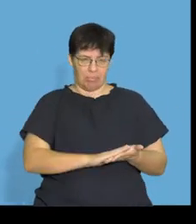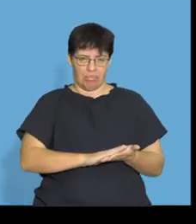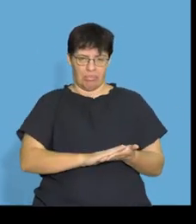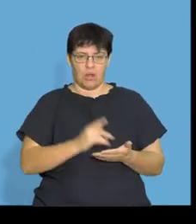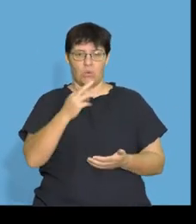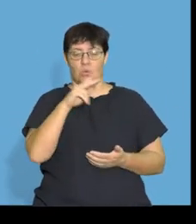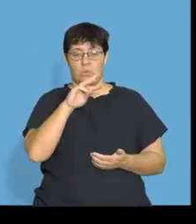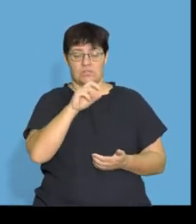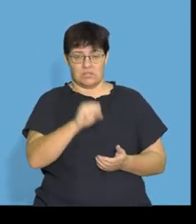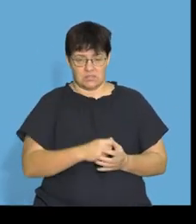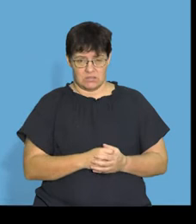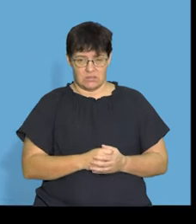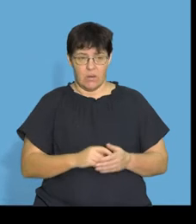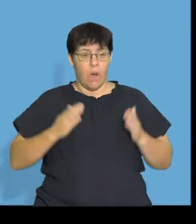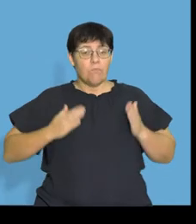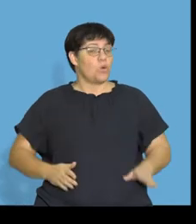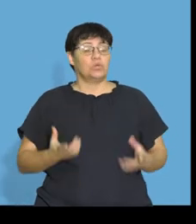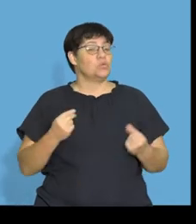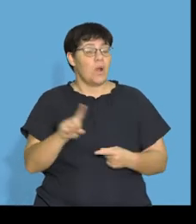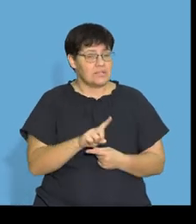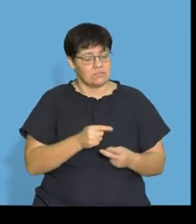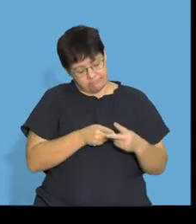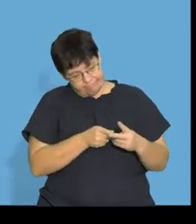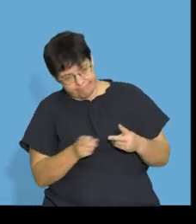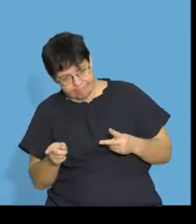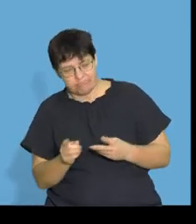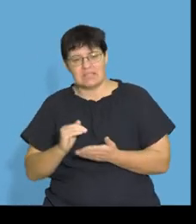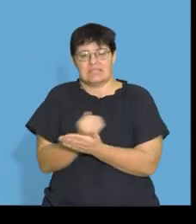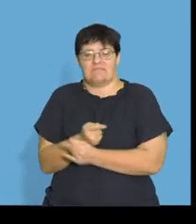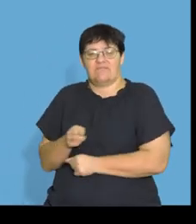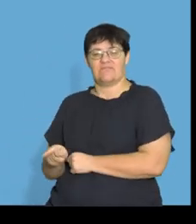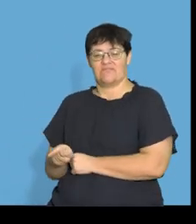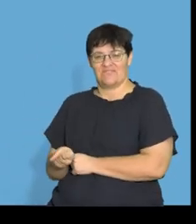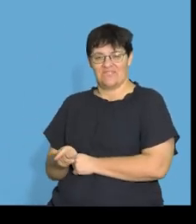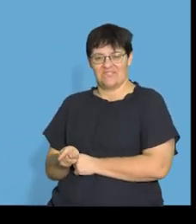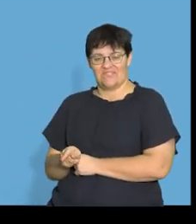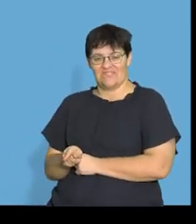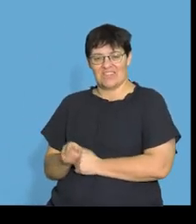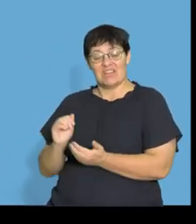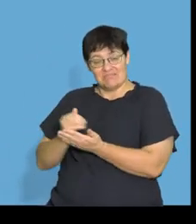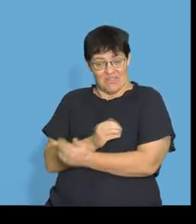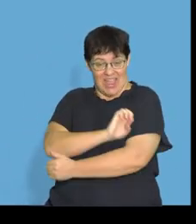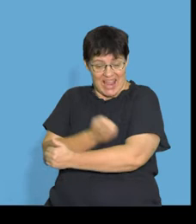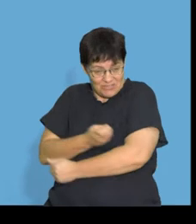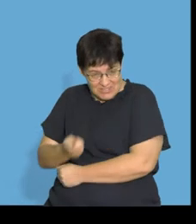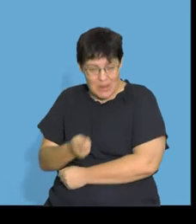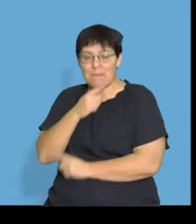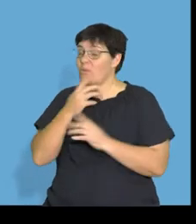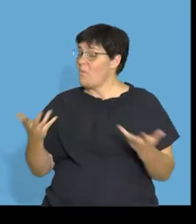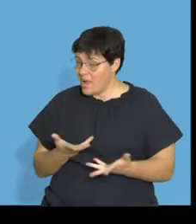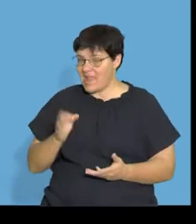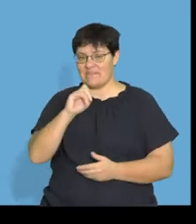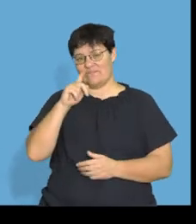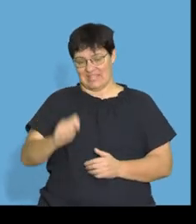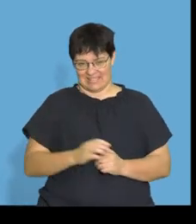our glucose doesn't last us. So where does our body go? To our reserve, right? Reserve energy, and